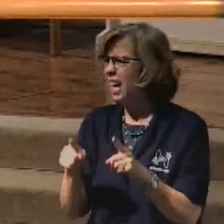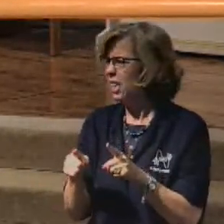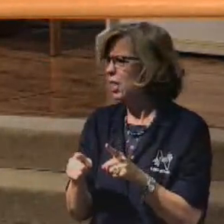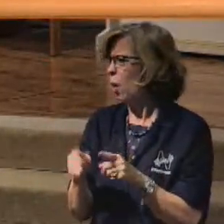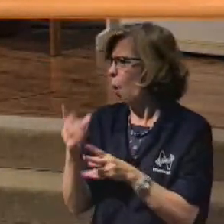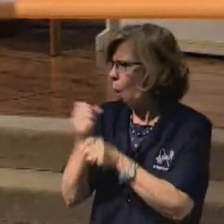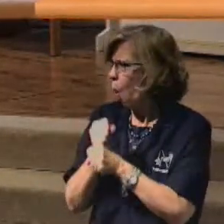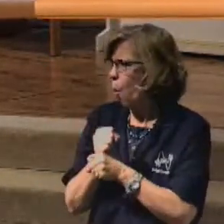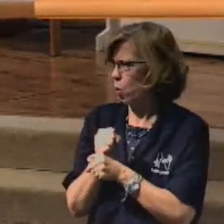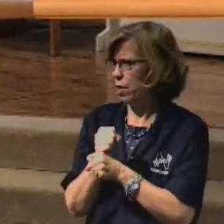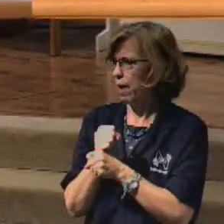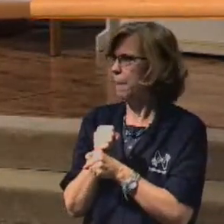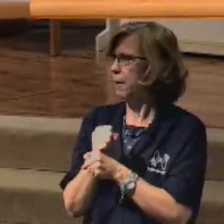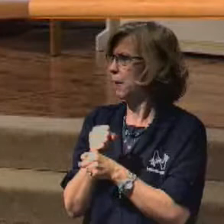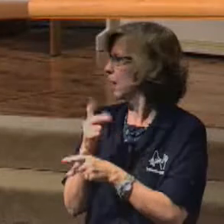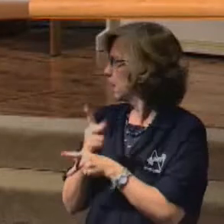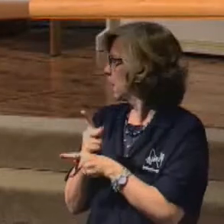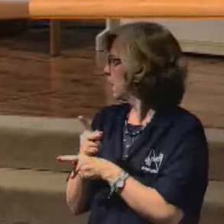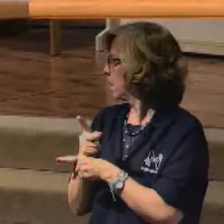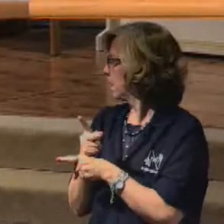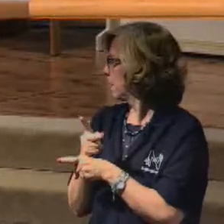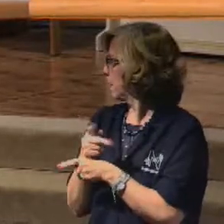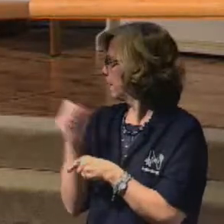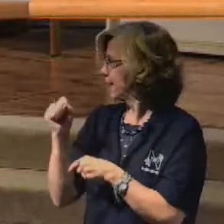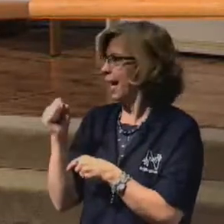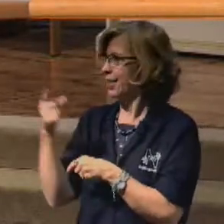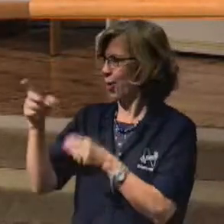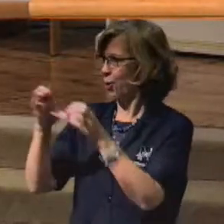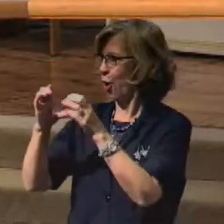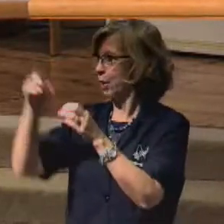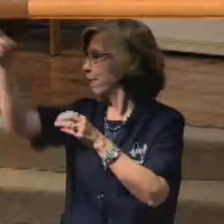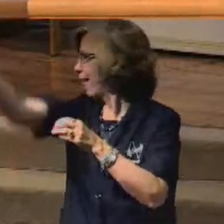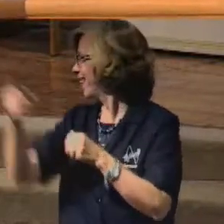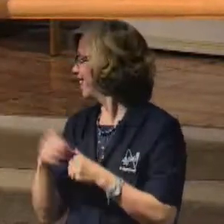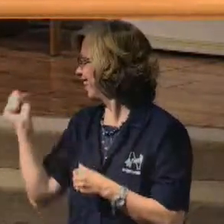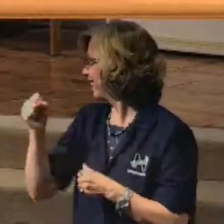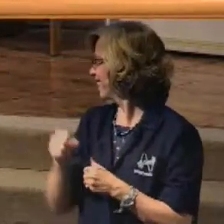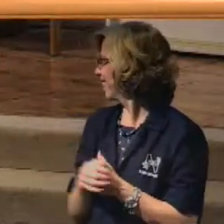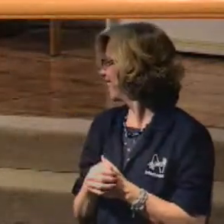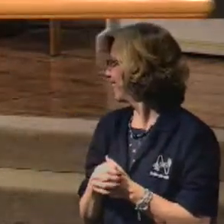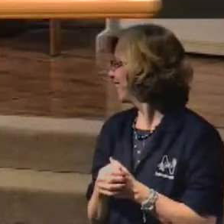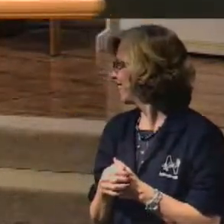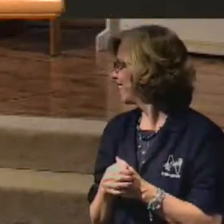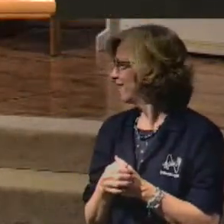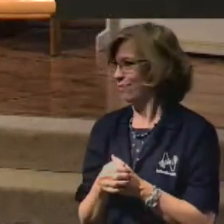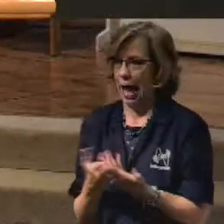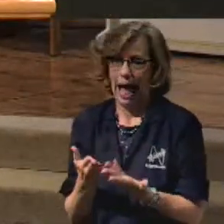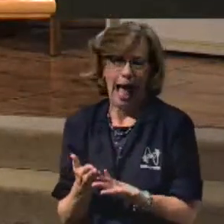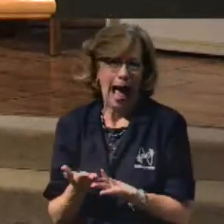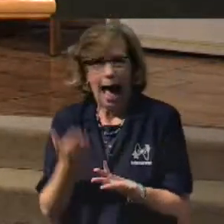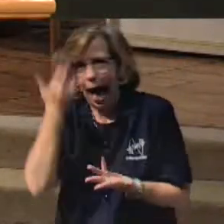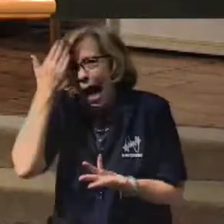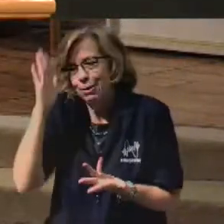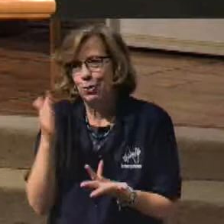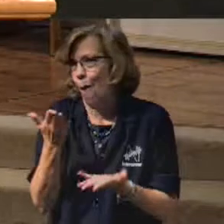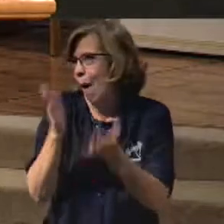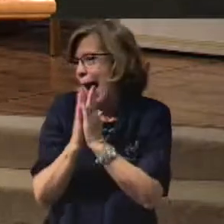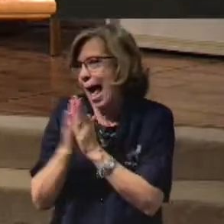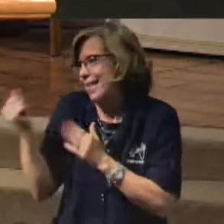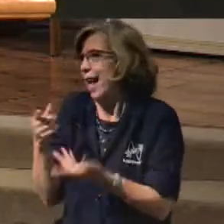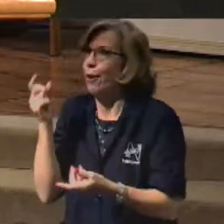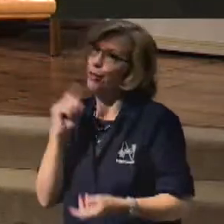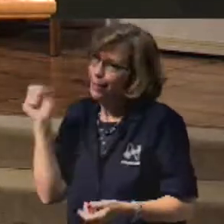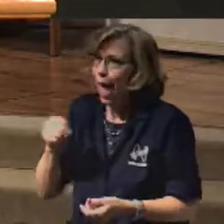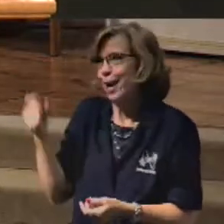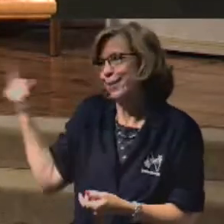those. And do you have some prayer cards back there? Of course, of course. That's just a redundant question to ask a missionary. But